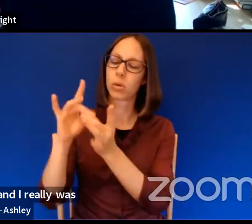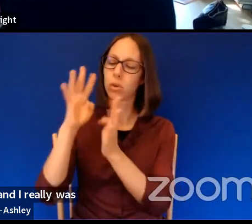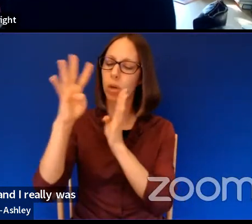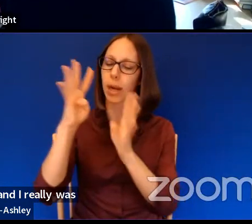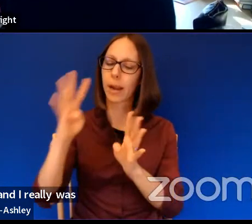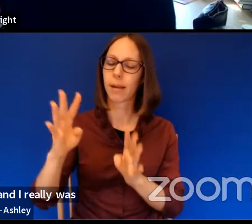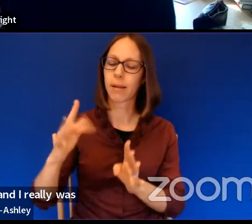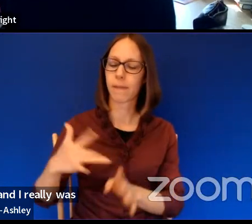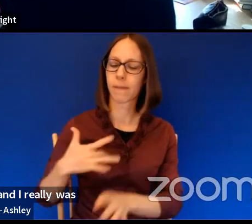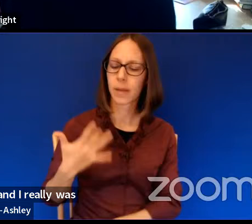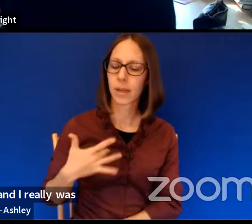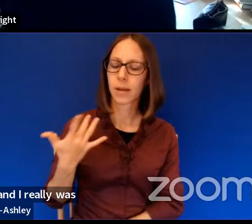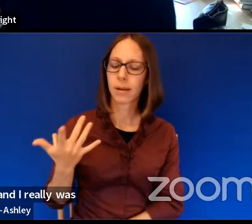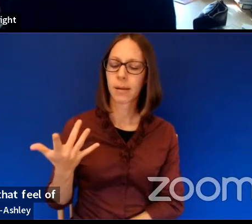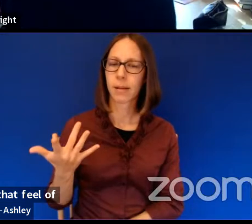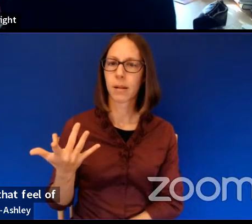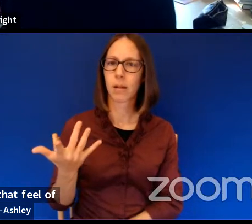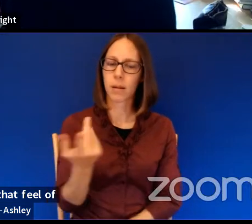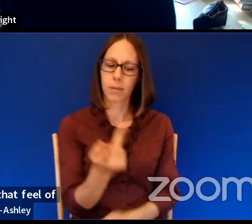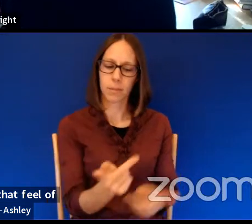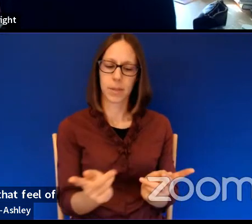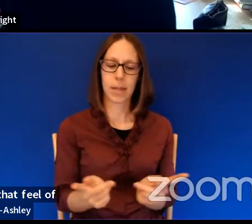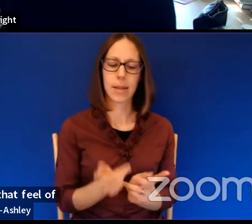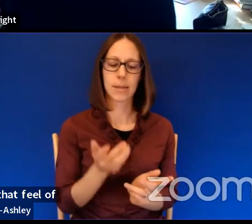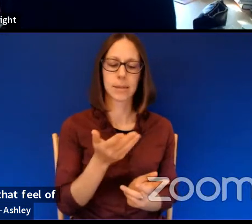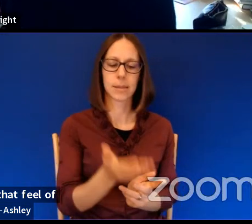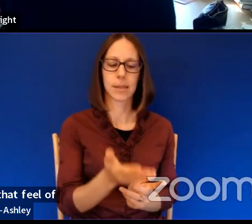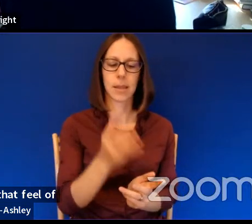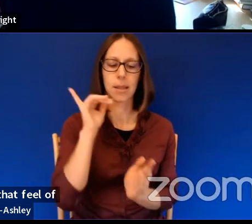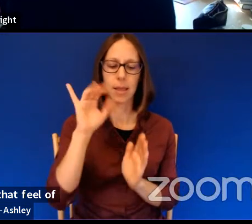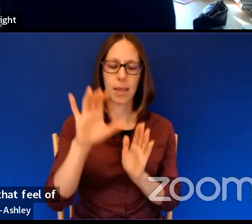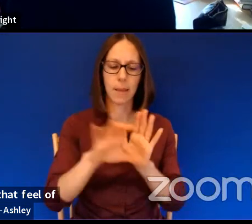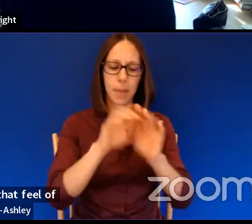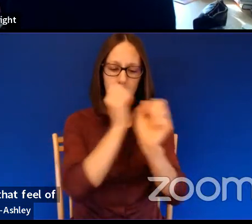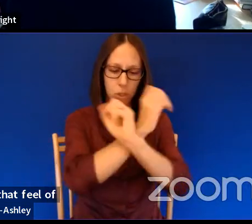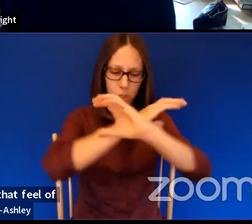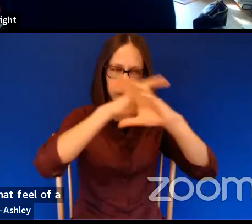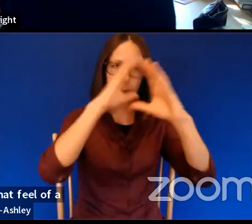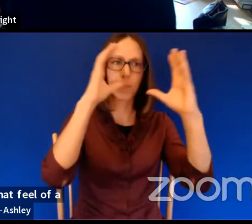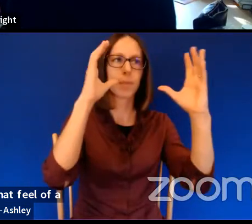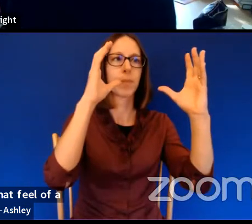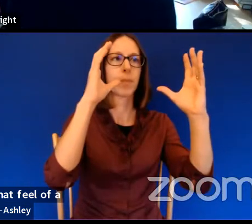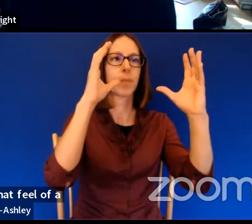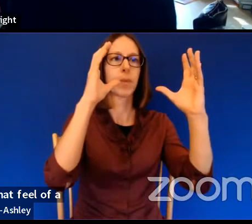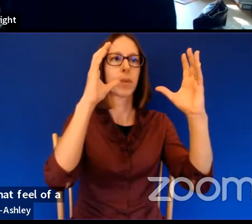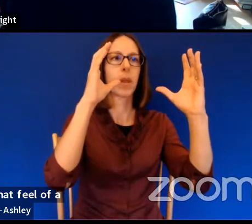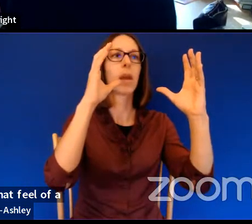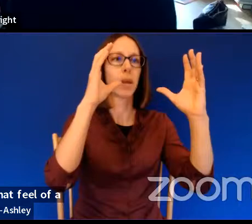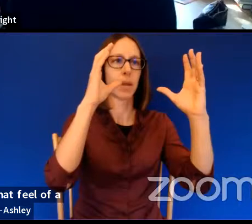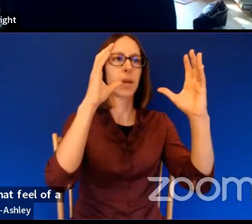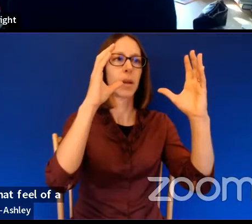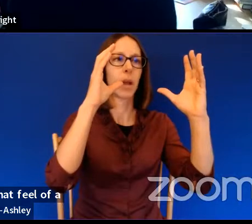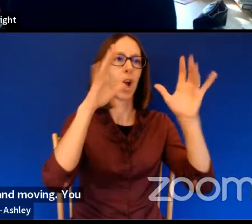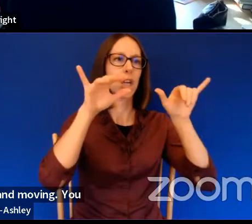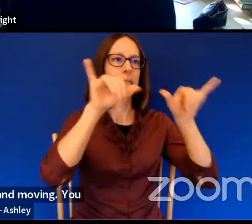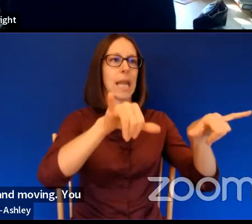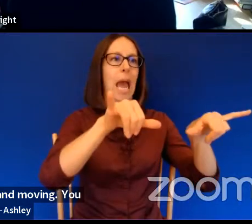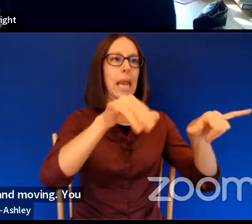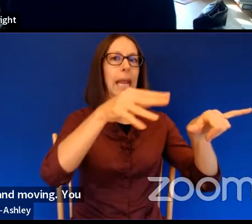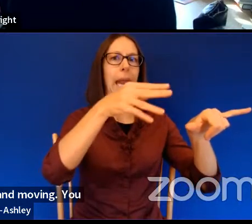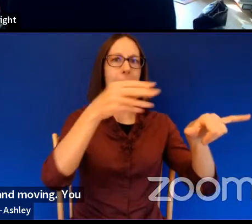feel of a place where the images were both static and moving, you know,